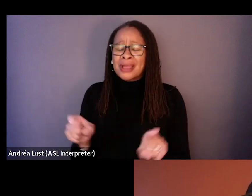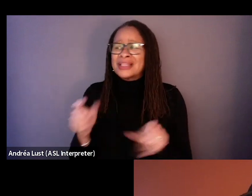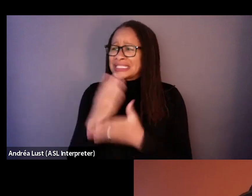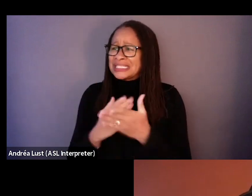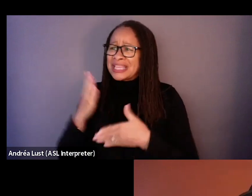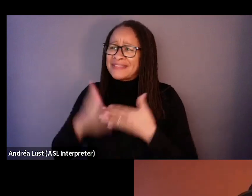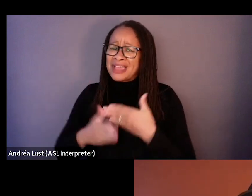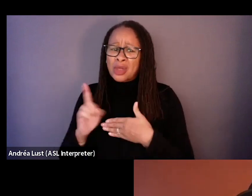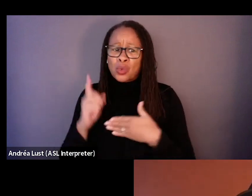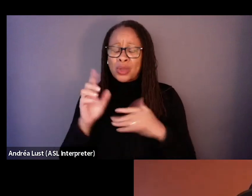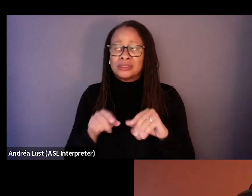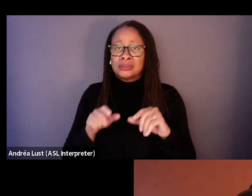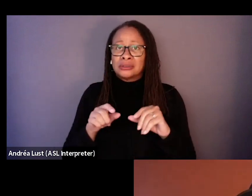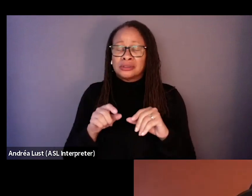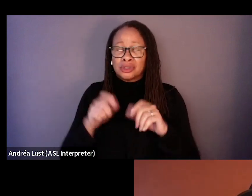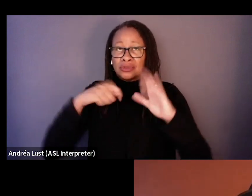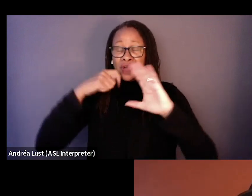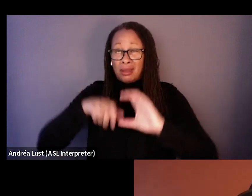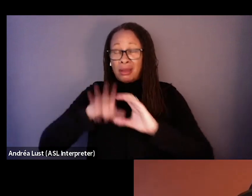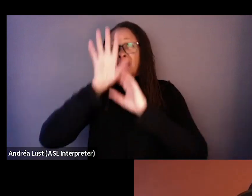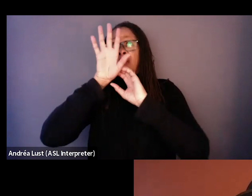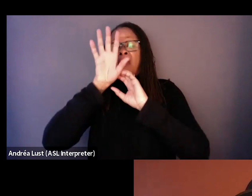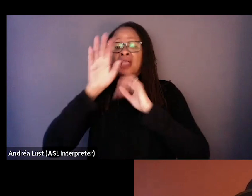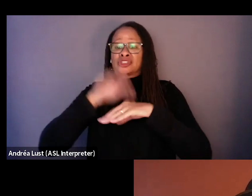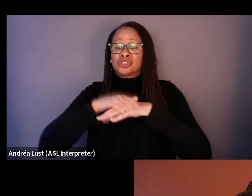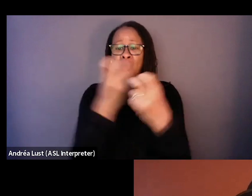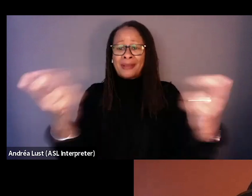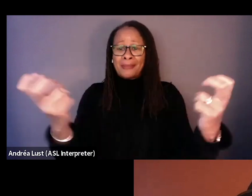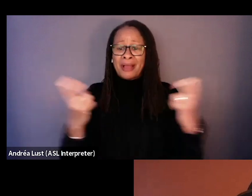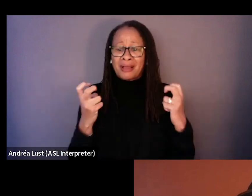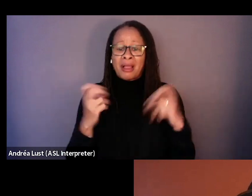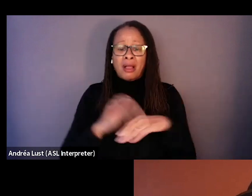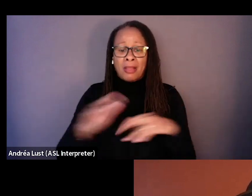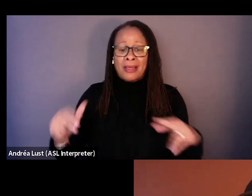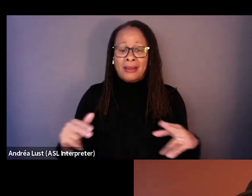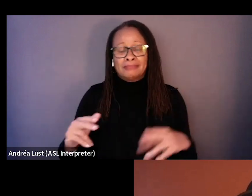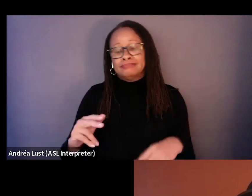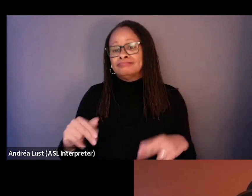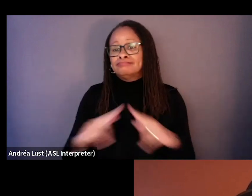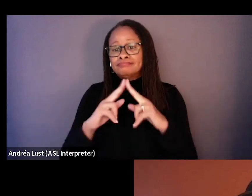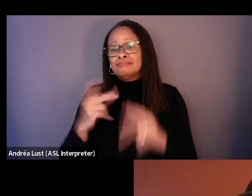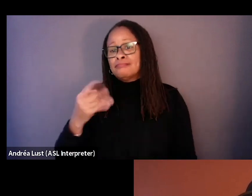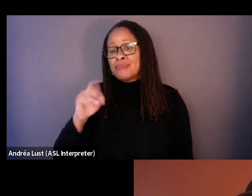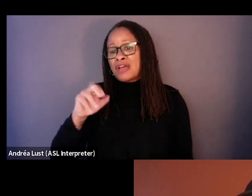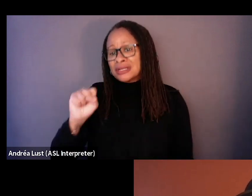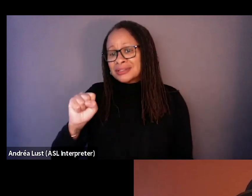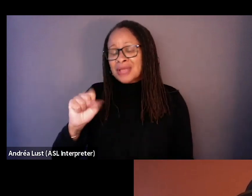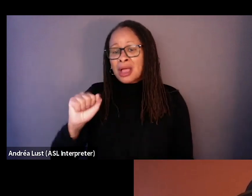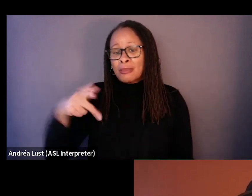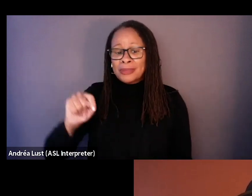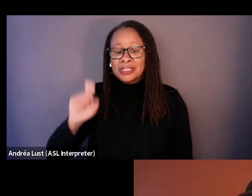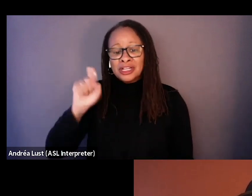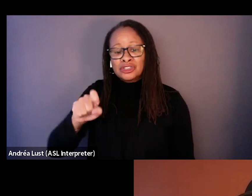the end where you're shooting up at her and she's on like the balcony of the Paris apartment. I thought she could have been a silent film